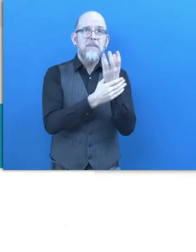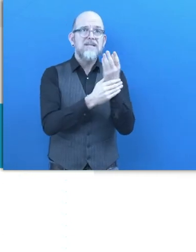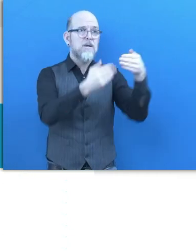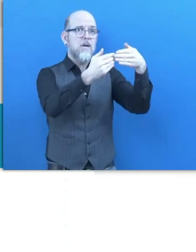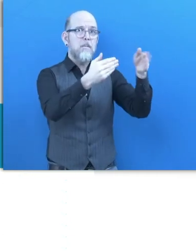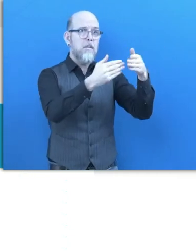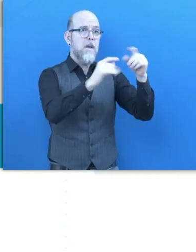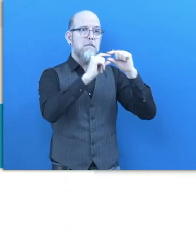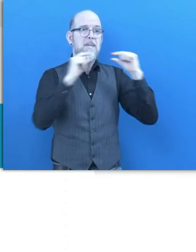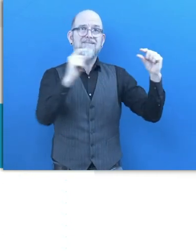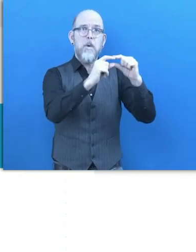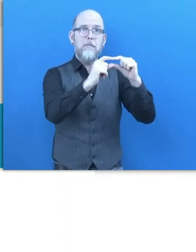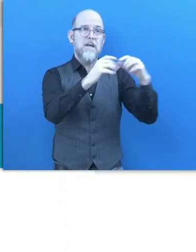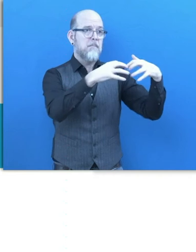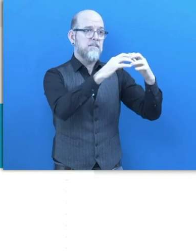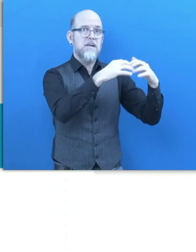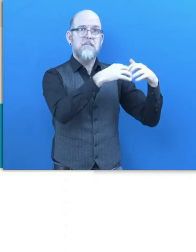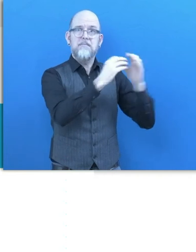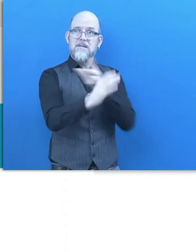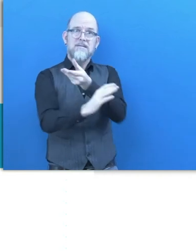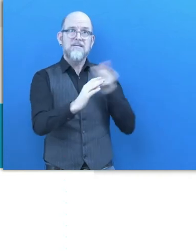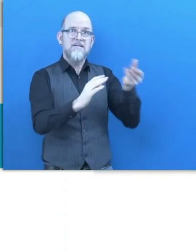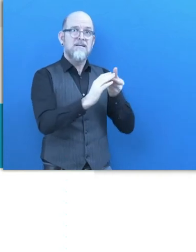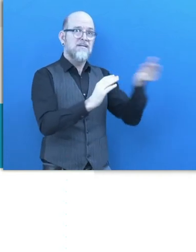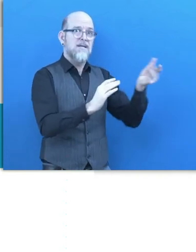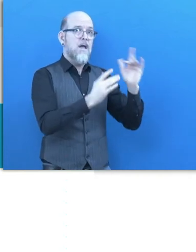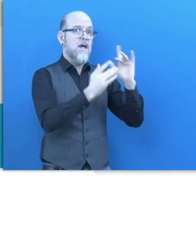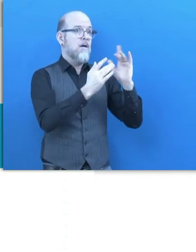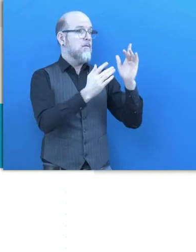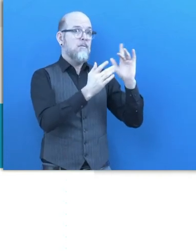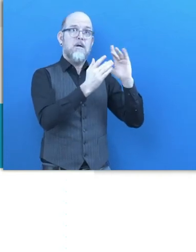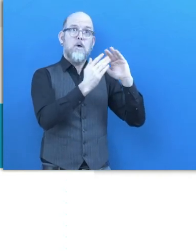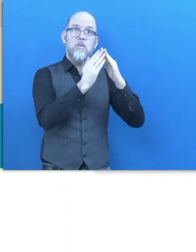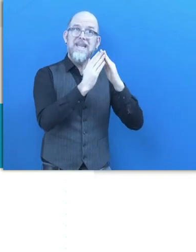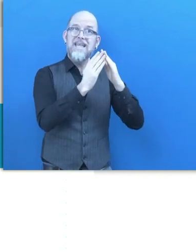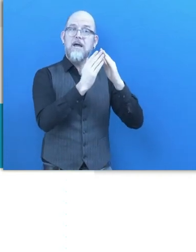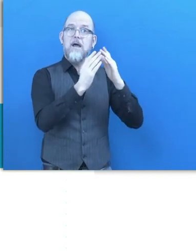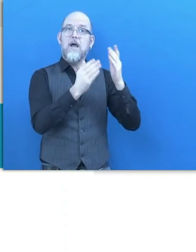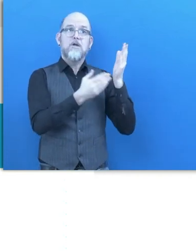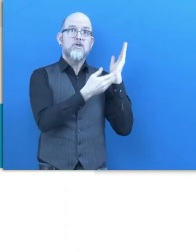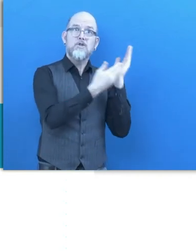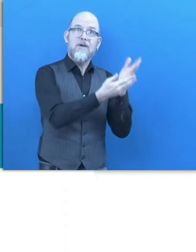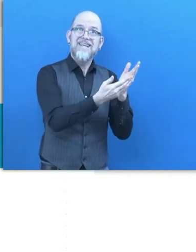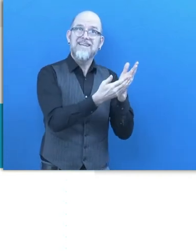portals, online communities, and services on a global scale. As we are all